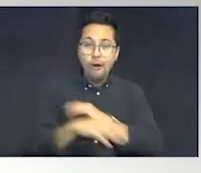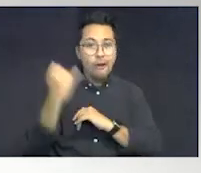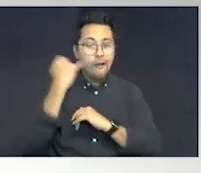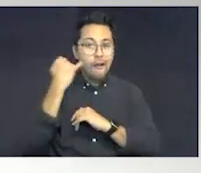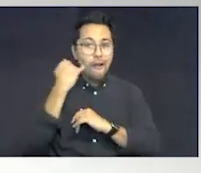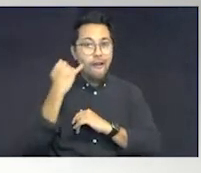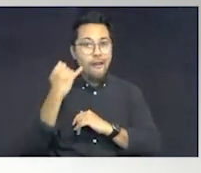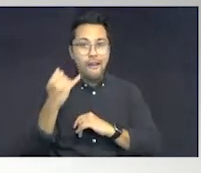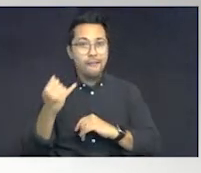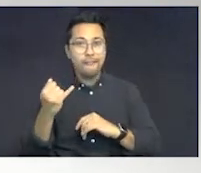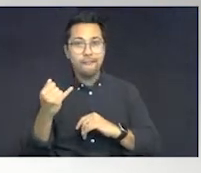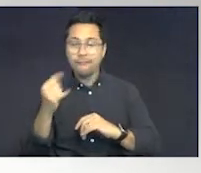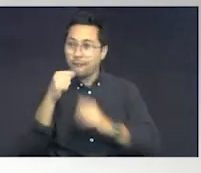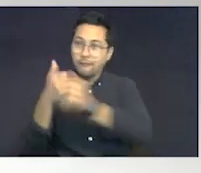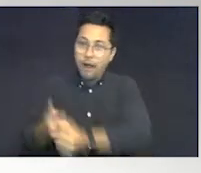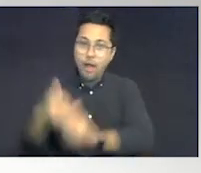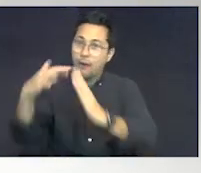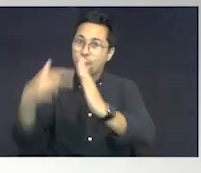a year?